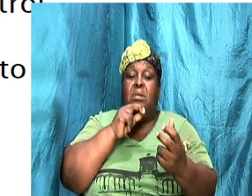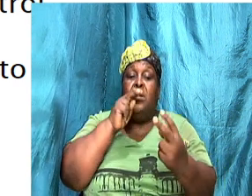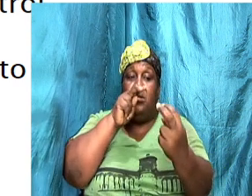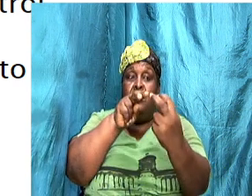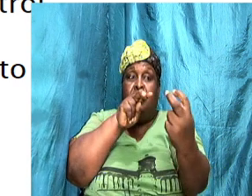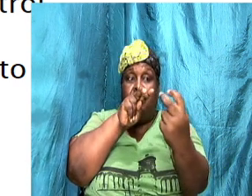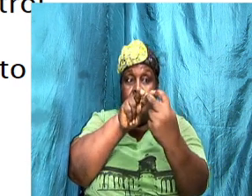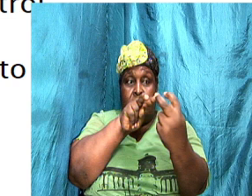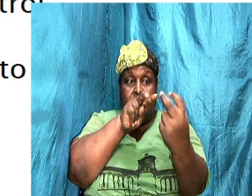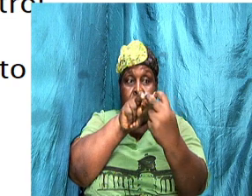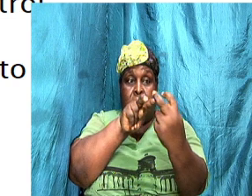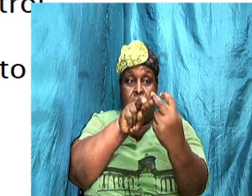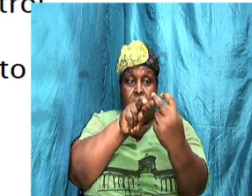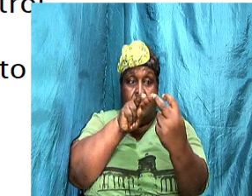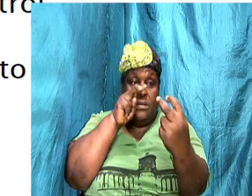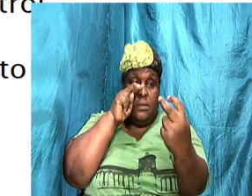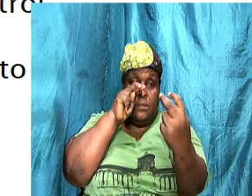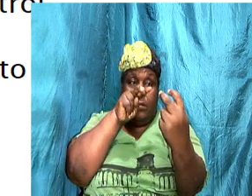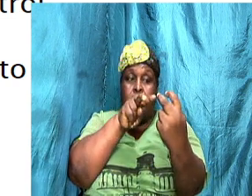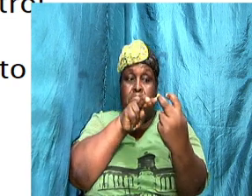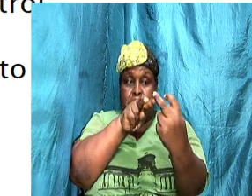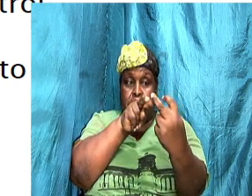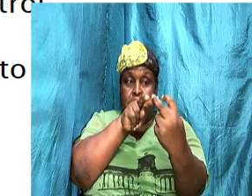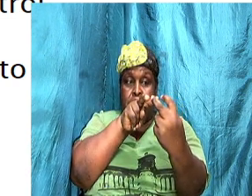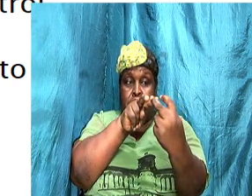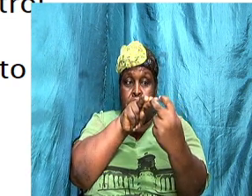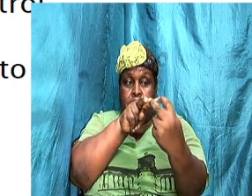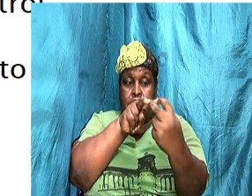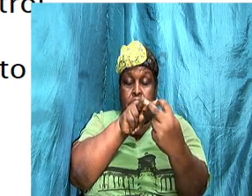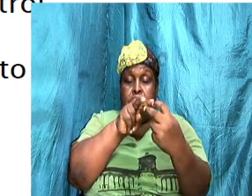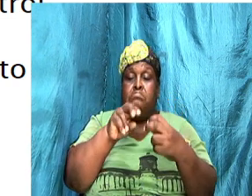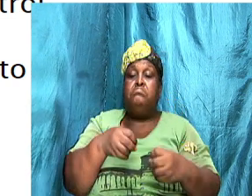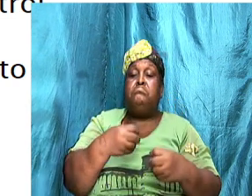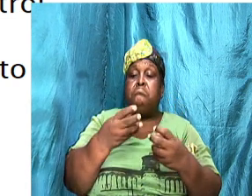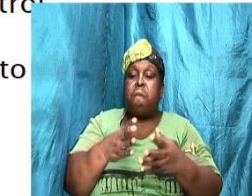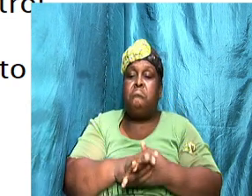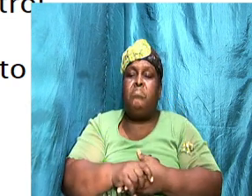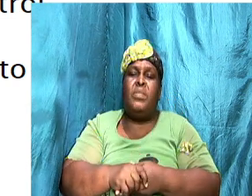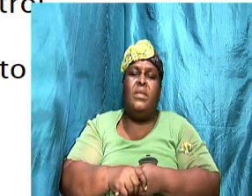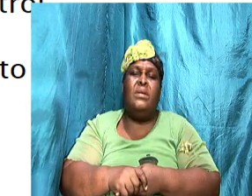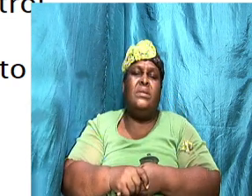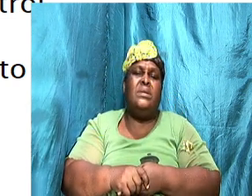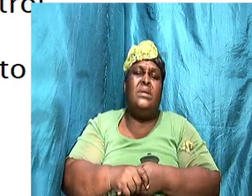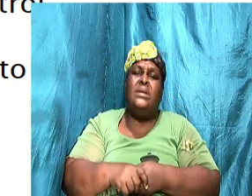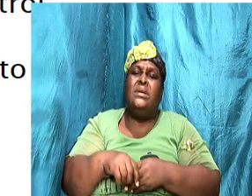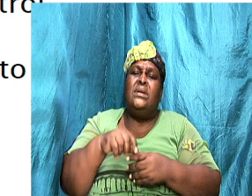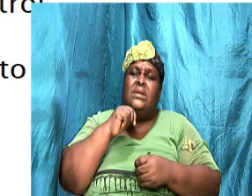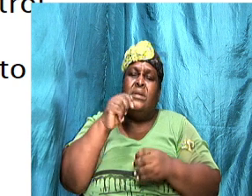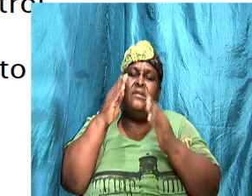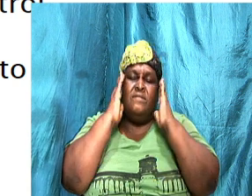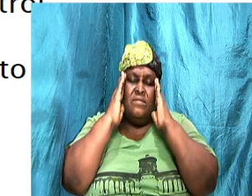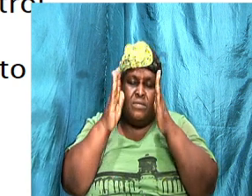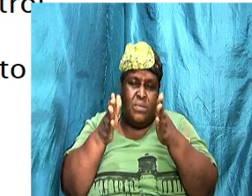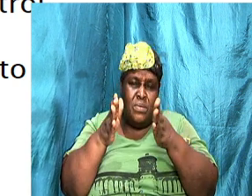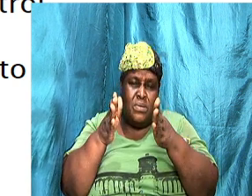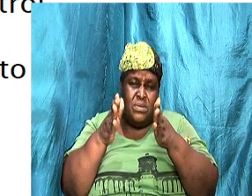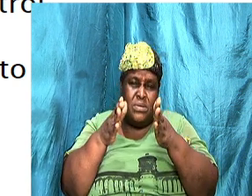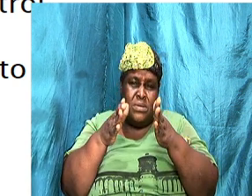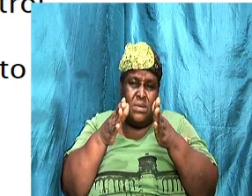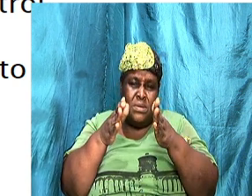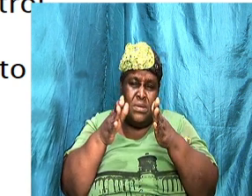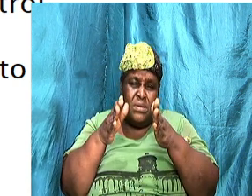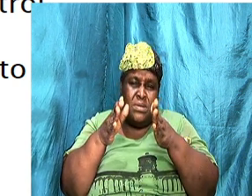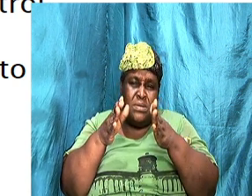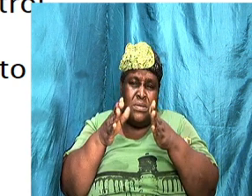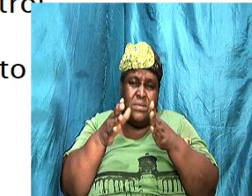important for us to give our partner our undivided attention and, you know, make sure that we have